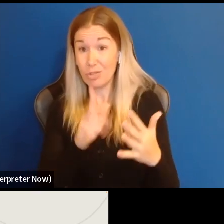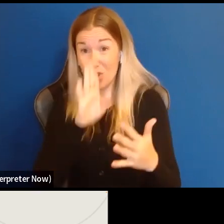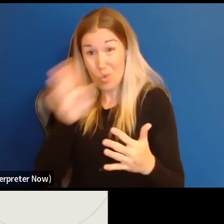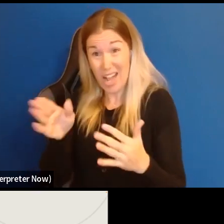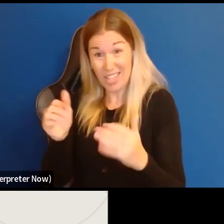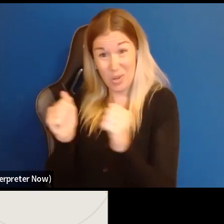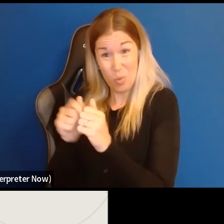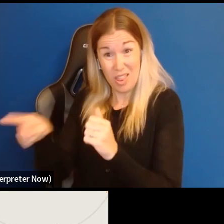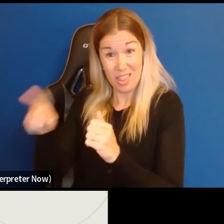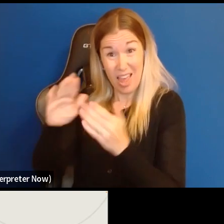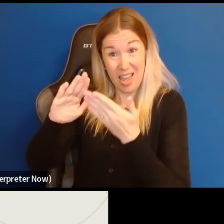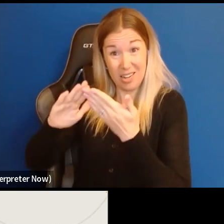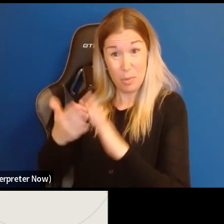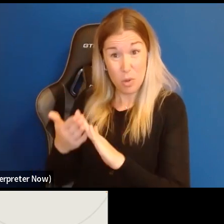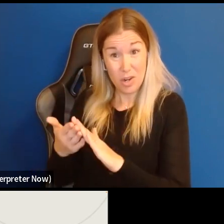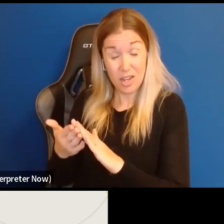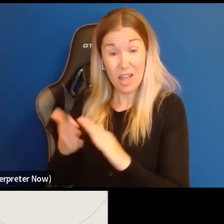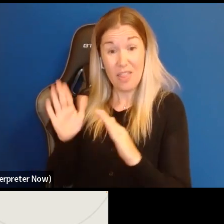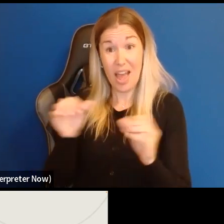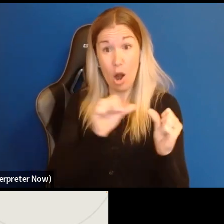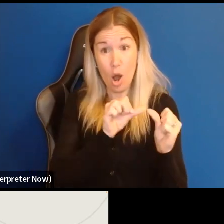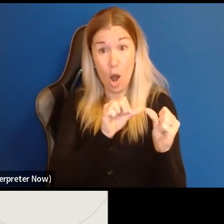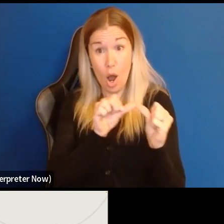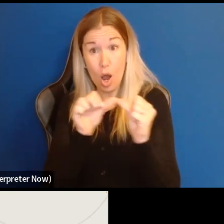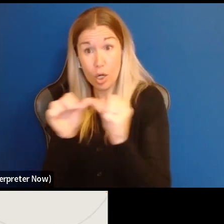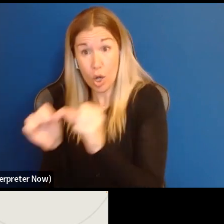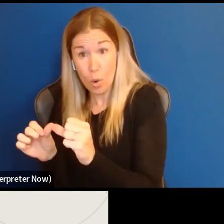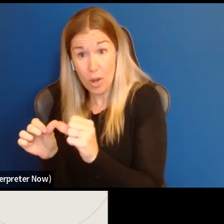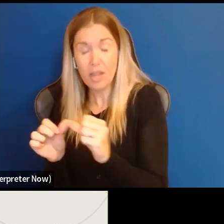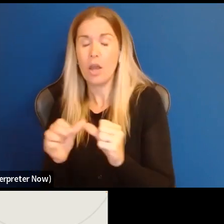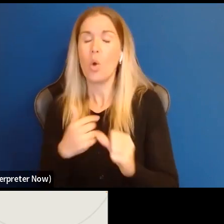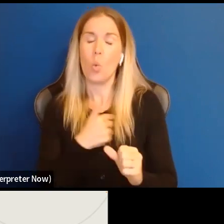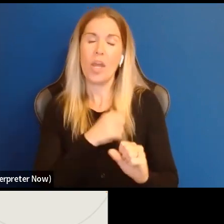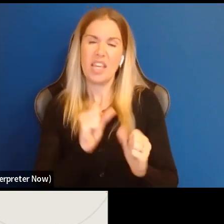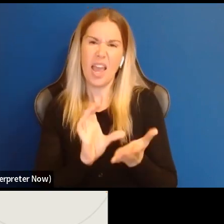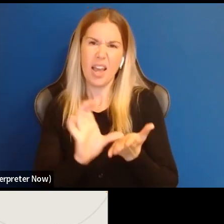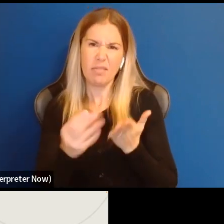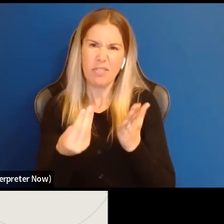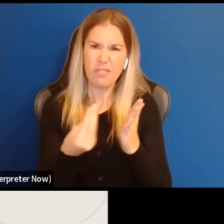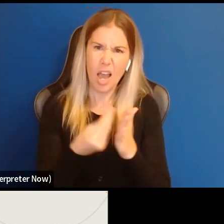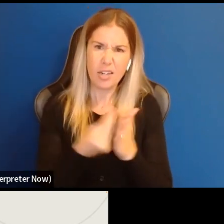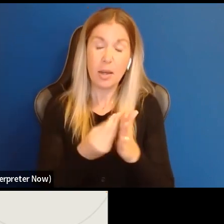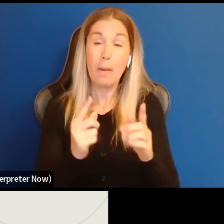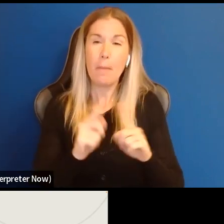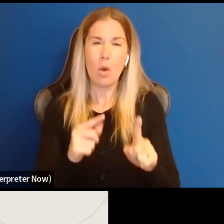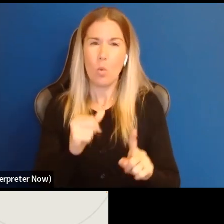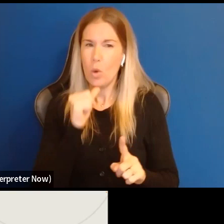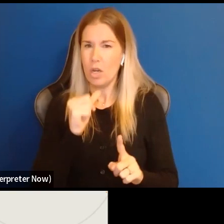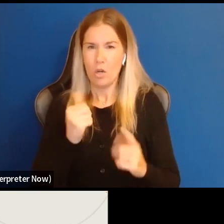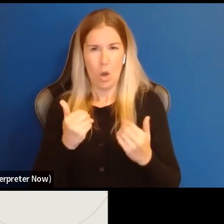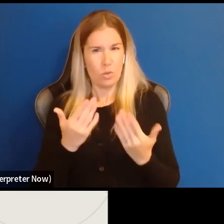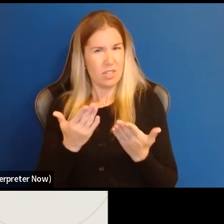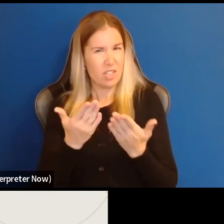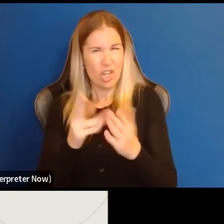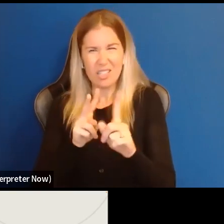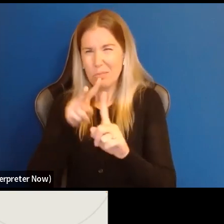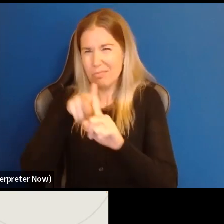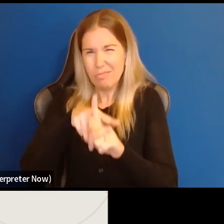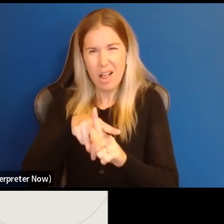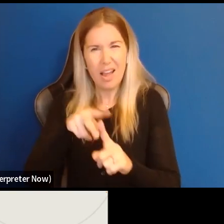process is something that arts here could fund, we're just encouraging folks not to apply with a specific production